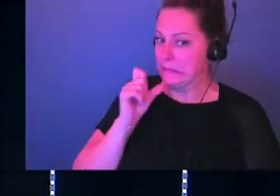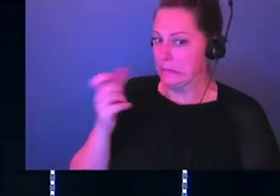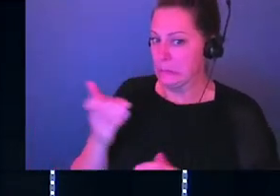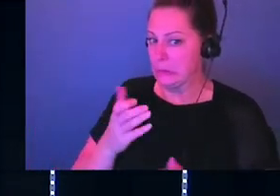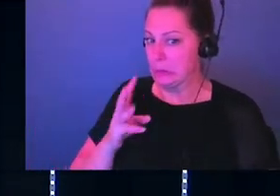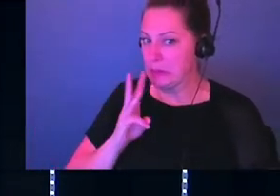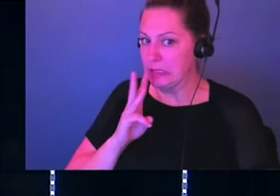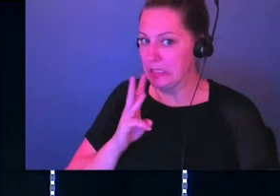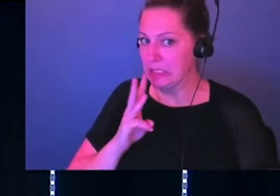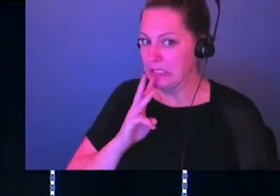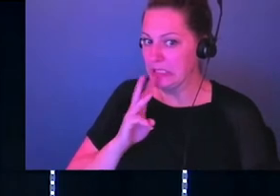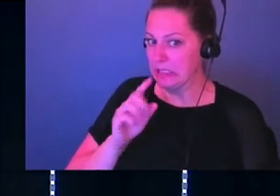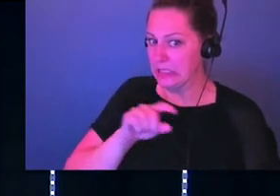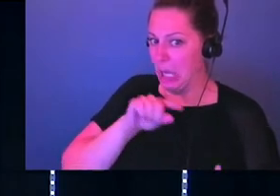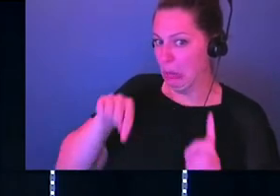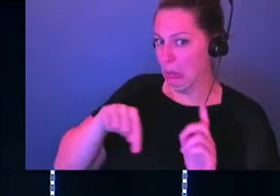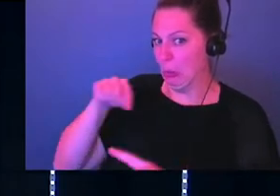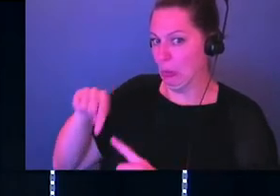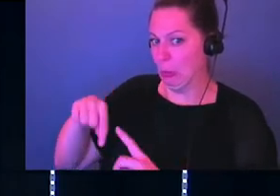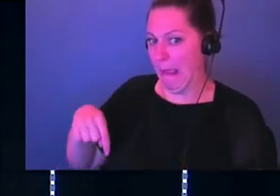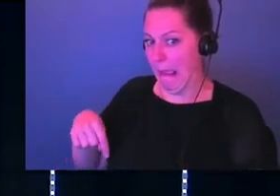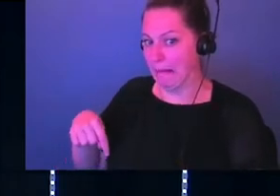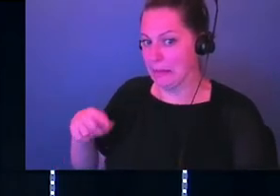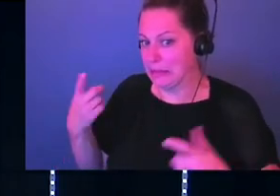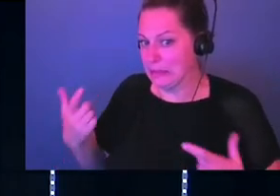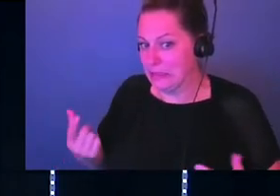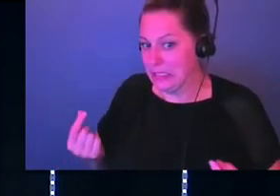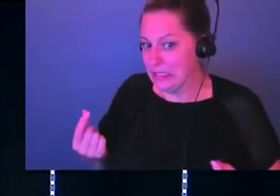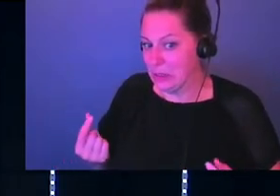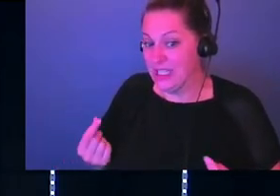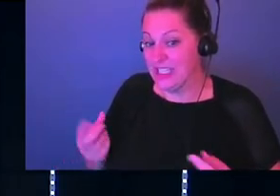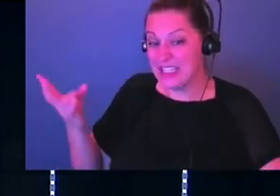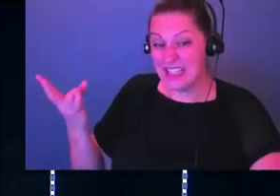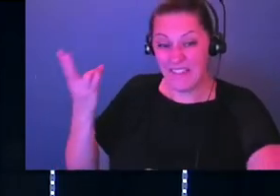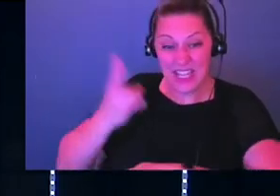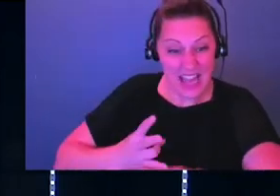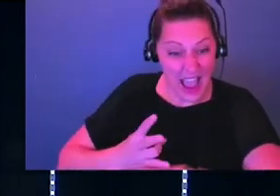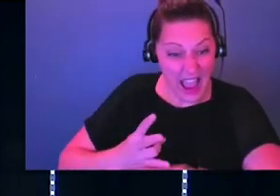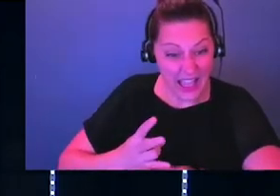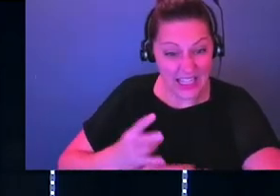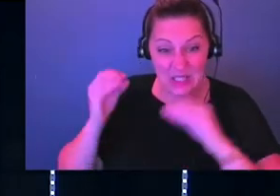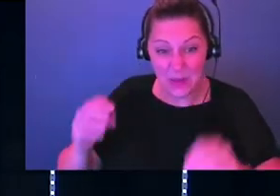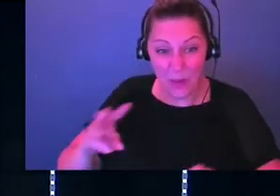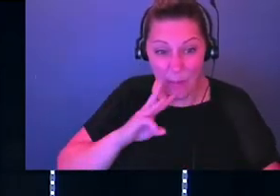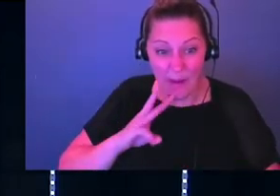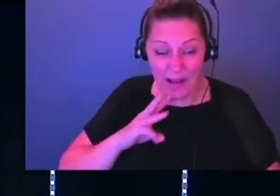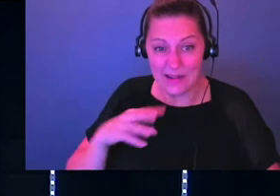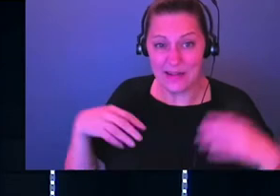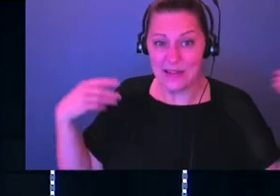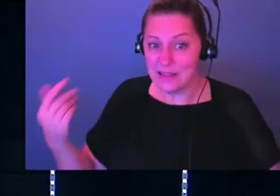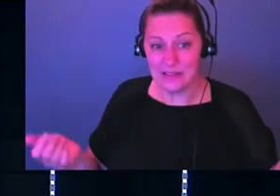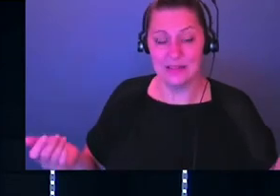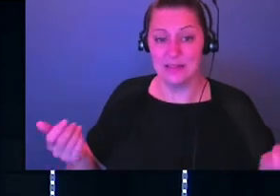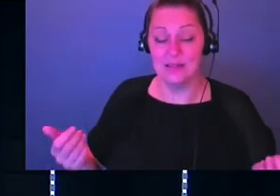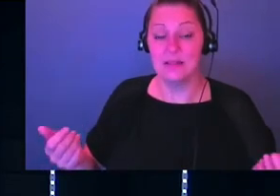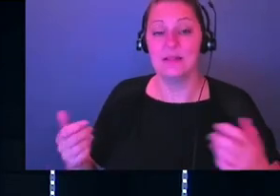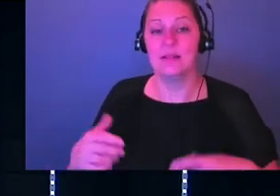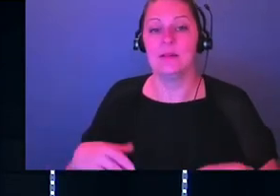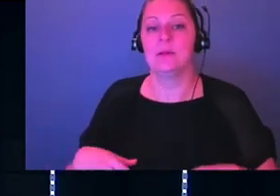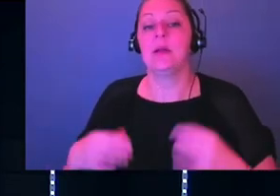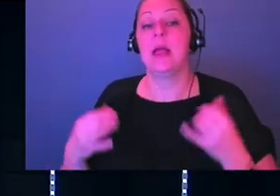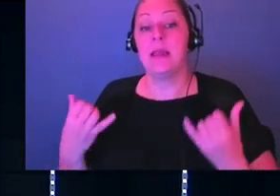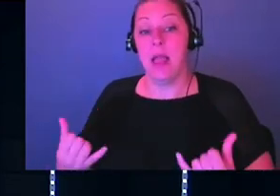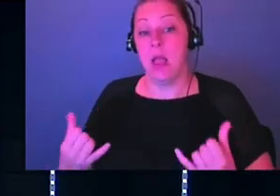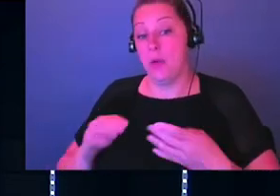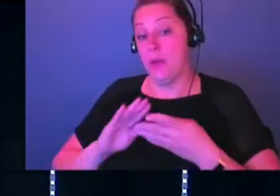We didn't, we got to go back. You know what I'm saying? Like, what, what are we doing? Seven days. Like, we don't have water. So now